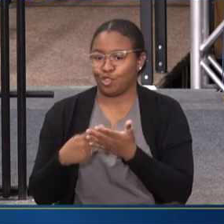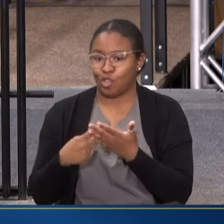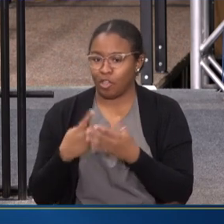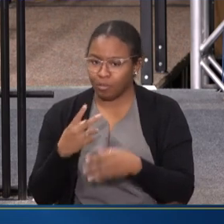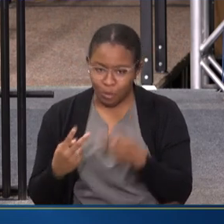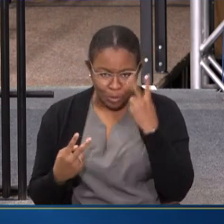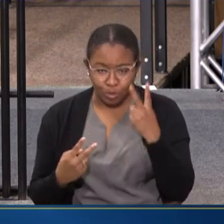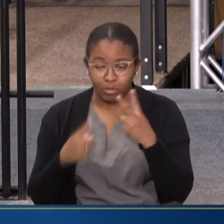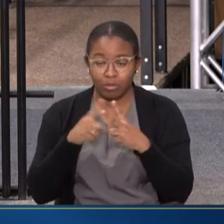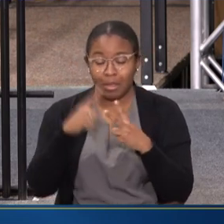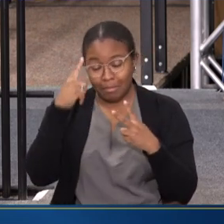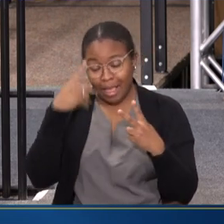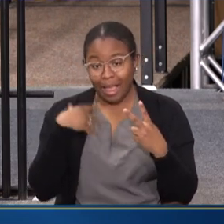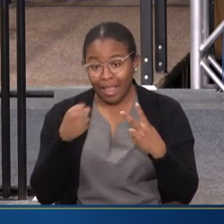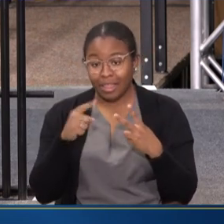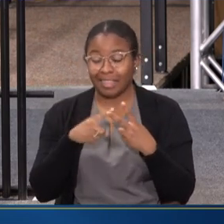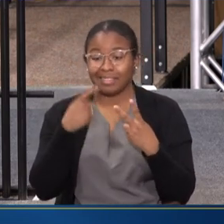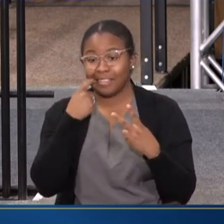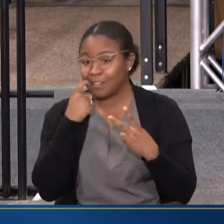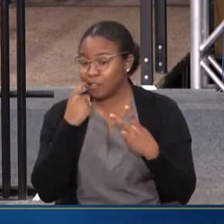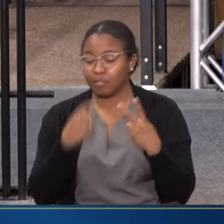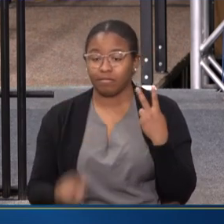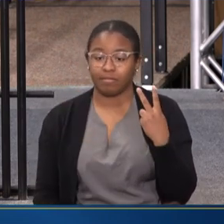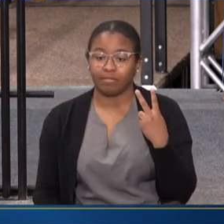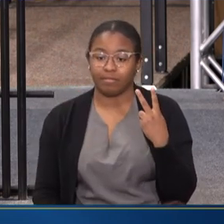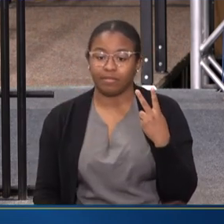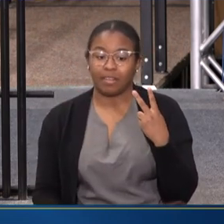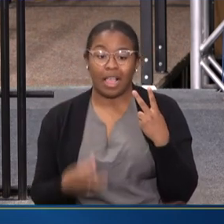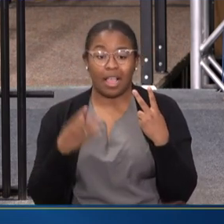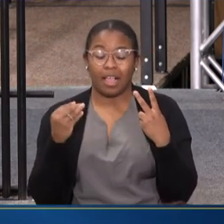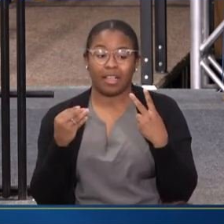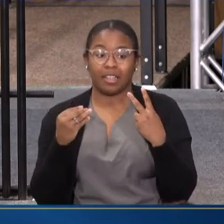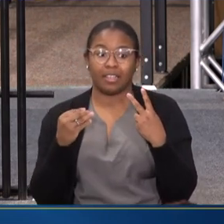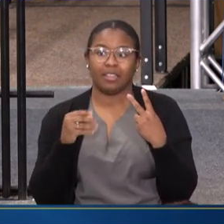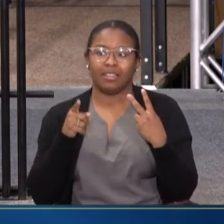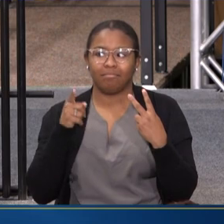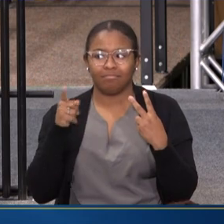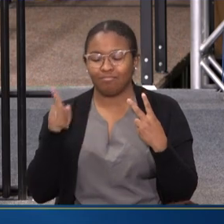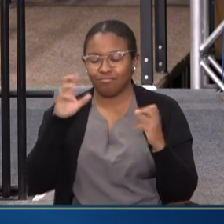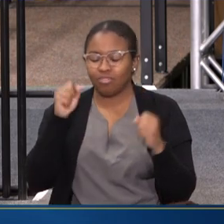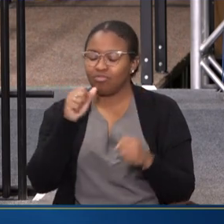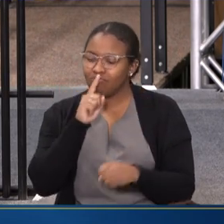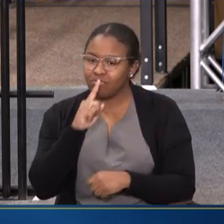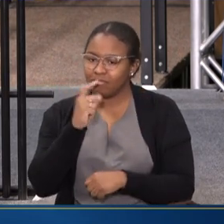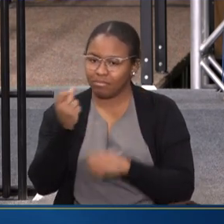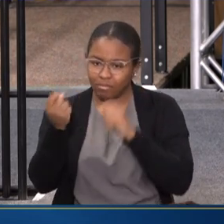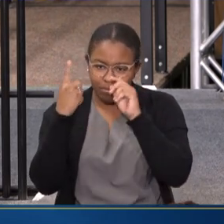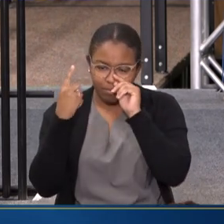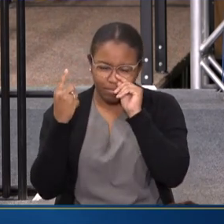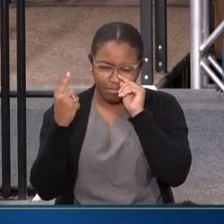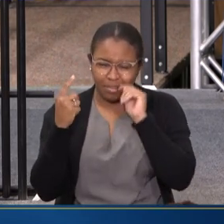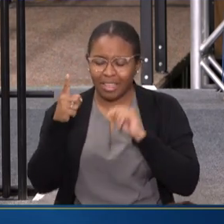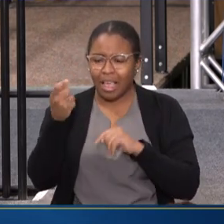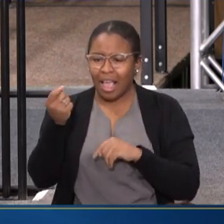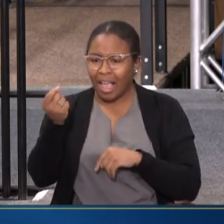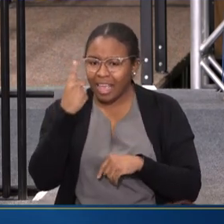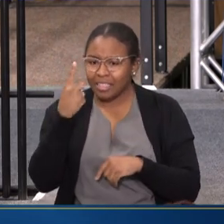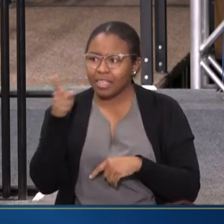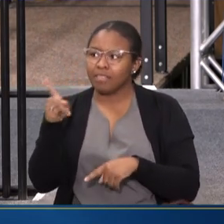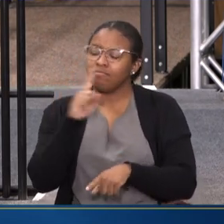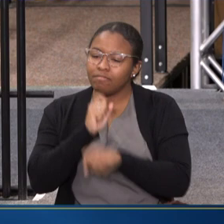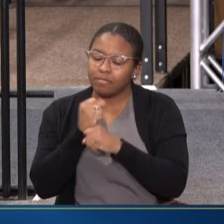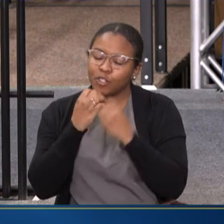THINGS. MENTAL HEALTH, ADDICTION. AND HE REALLY GETS IT. HE GETS IT. HE